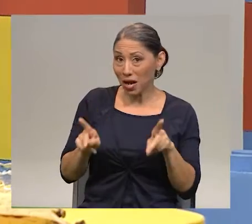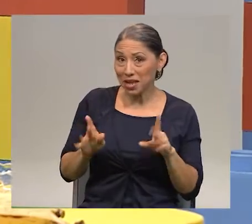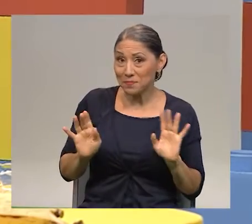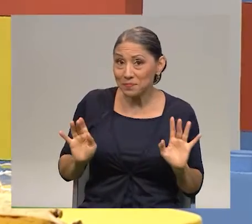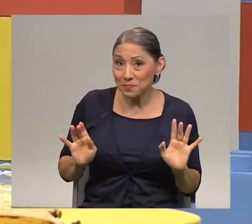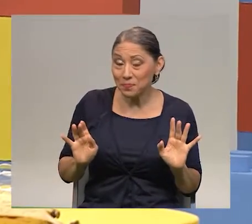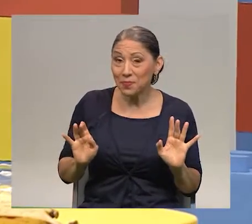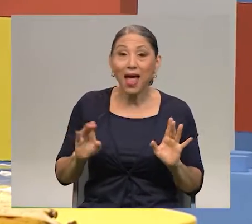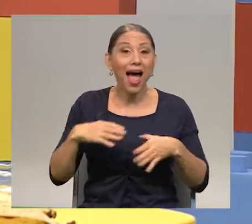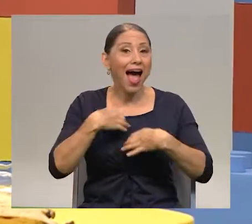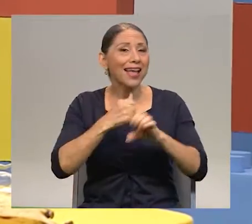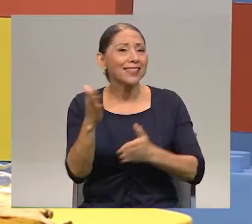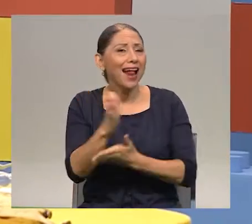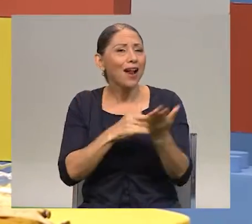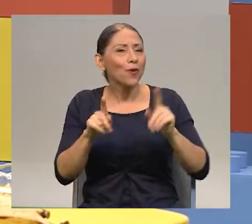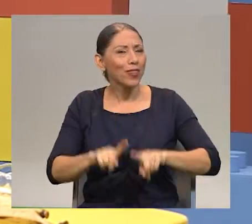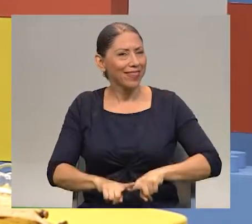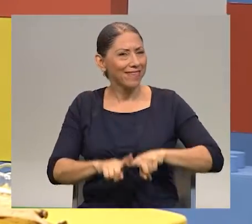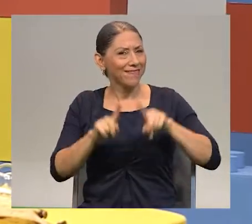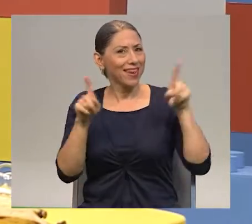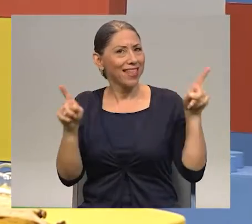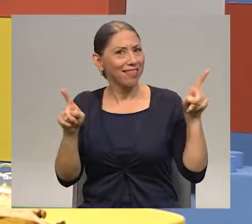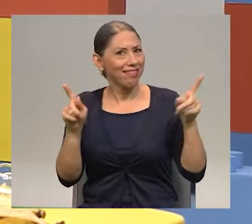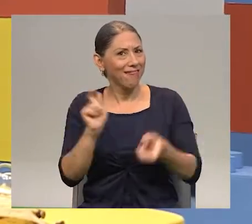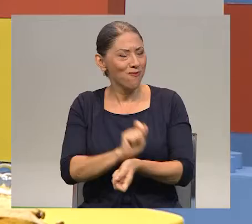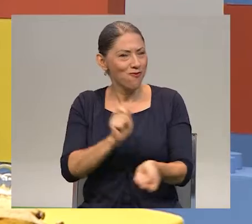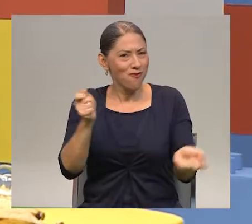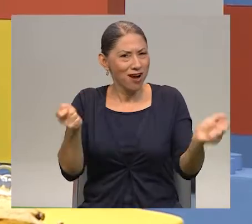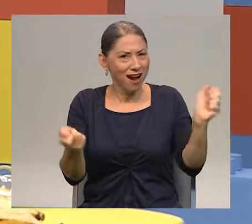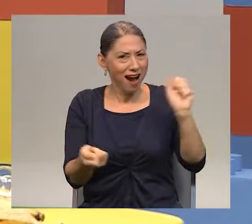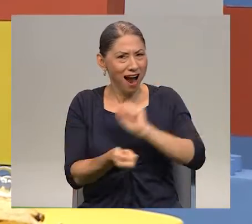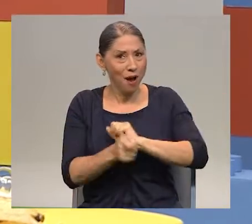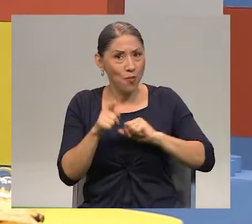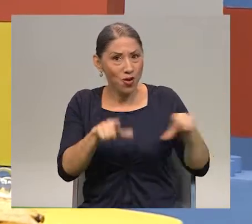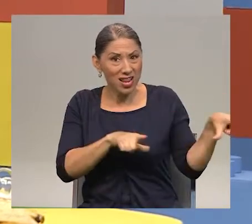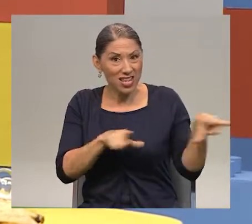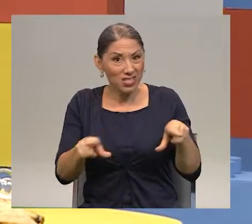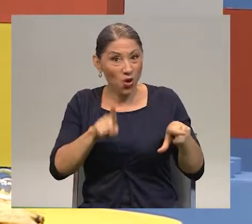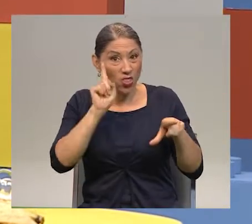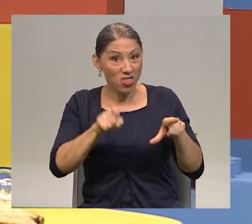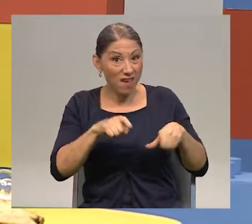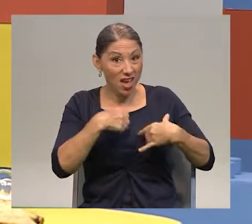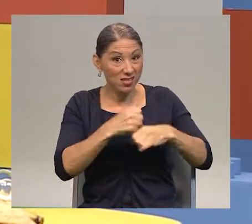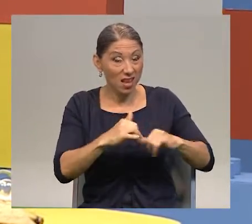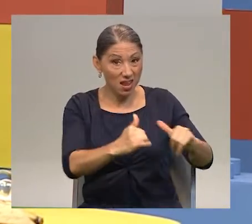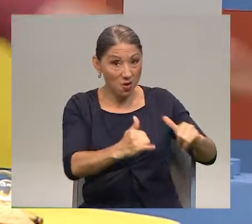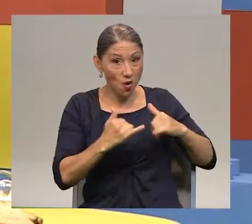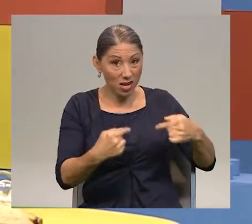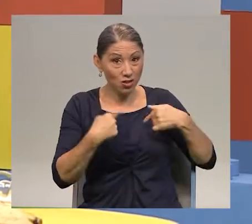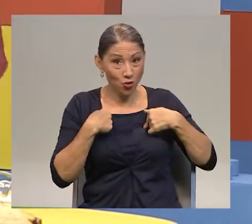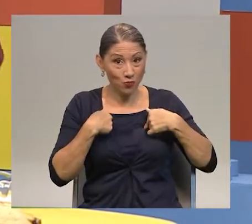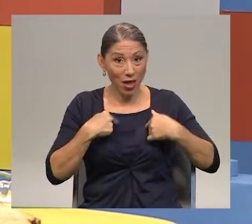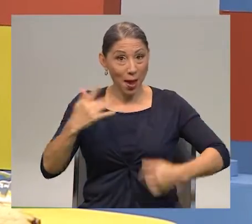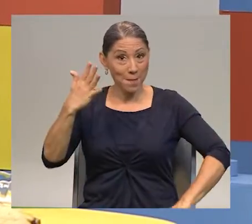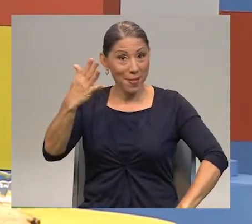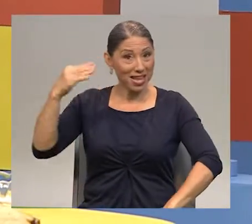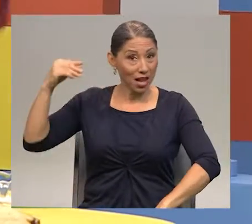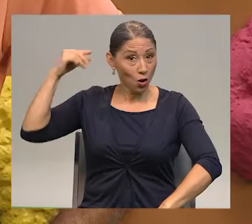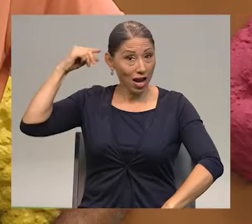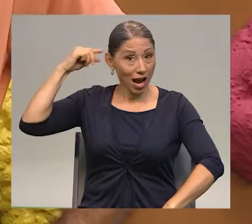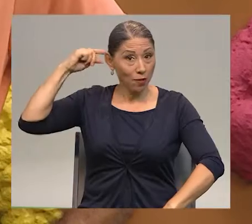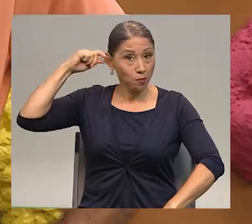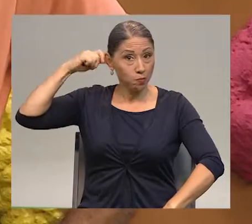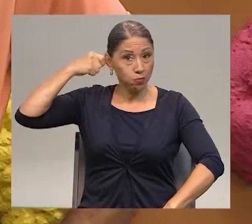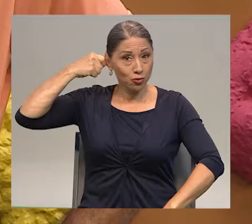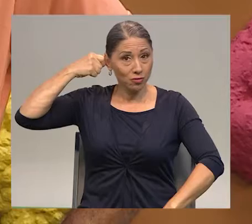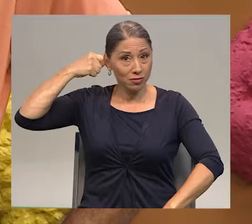algo diferente. Hoy vamos a hacer un cambio. ¿Está listo? Tiene que hacer exactamente lo mismo que yo. Vamos a ver, soy listo. Manita en la oreja. Manita en la